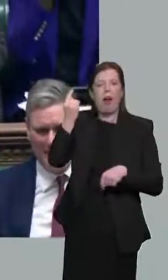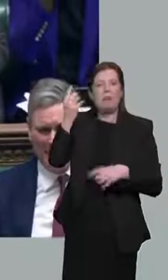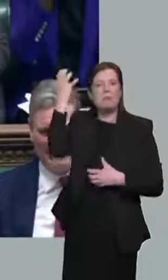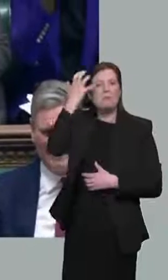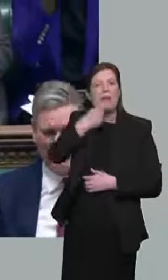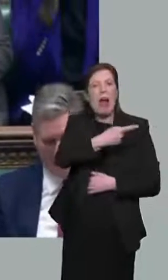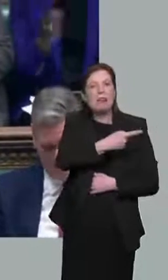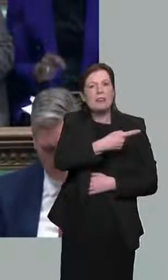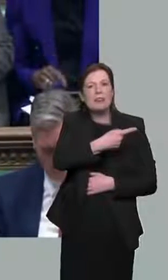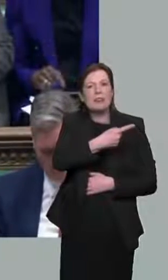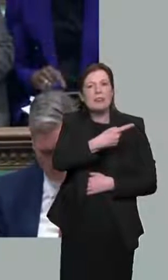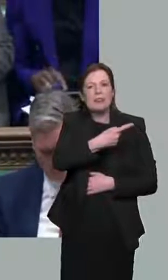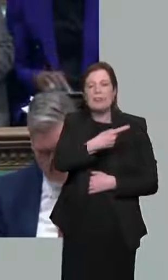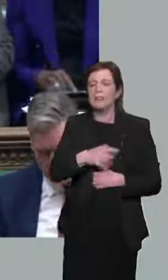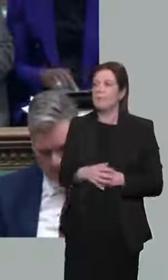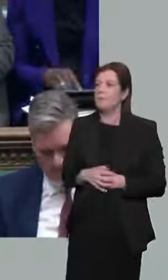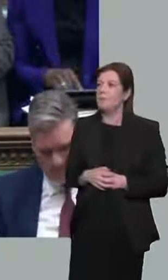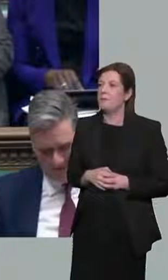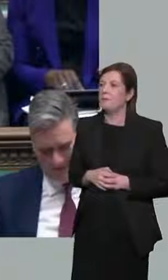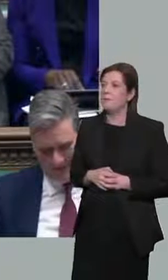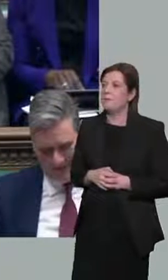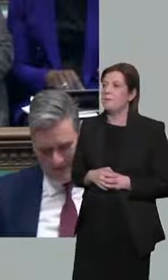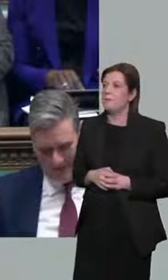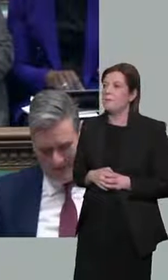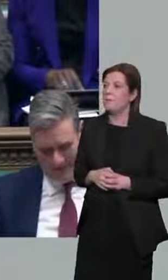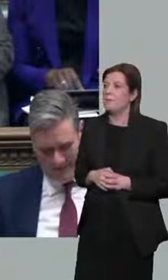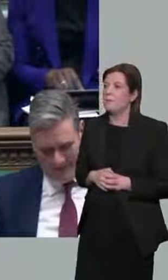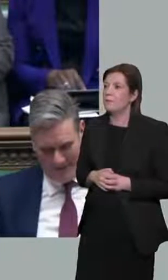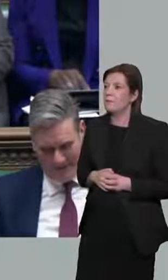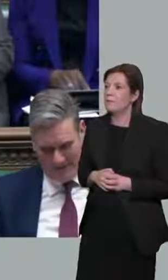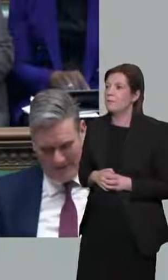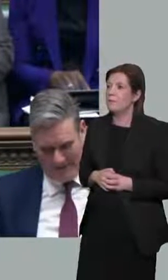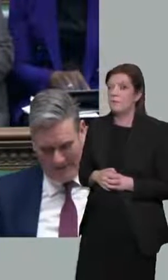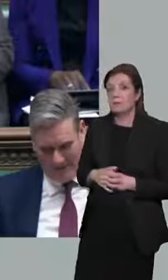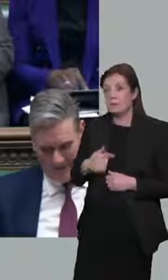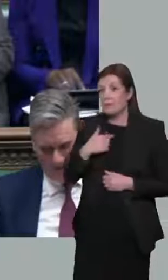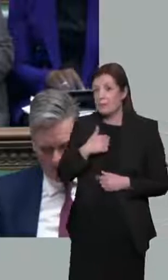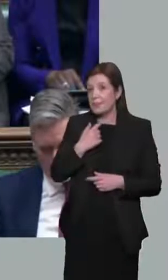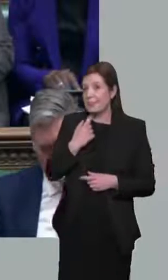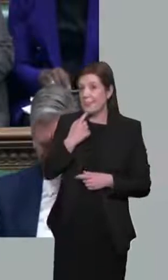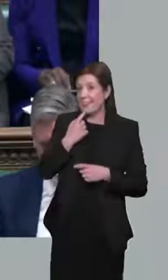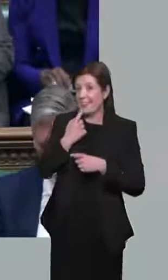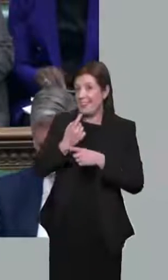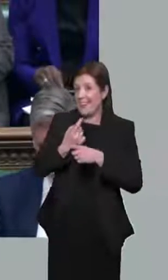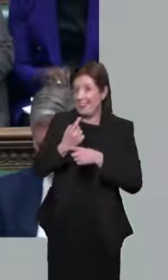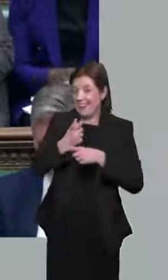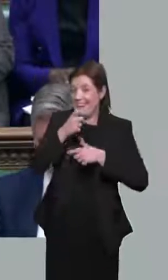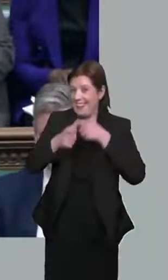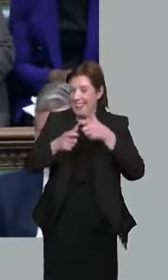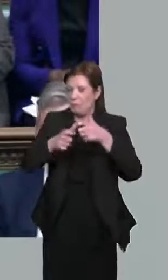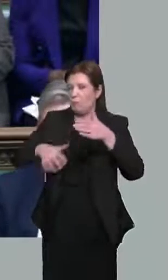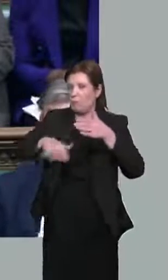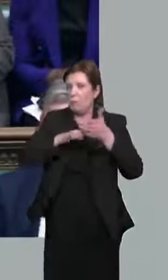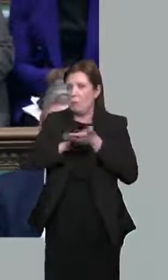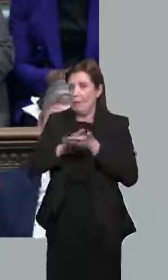follows Humpty Dumpty's advice and says, when I use the word, it means just what I choose it to mean.